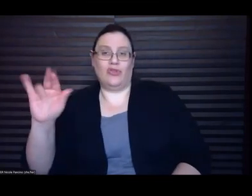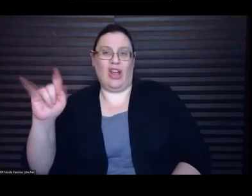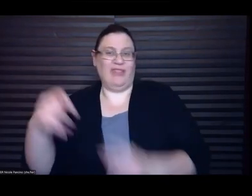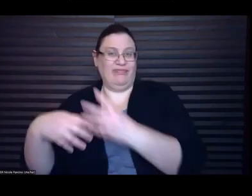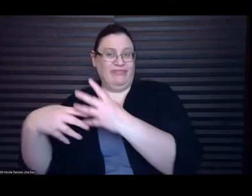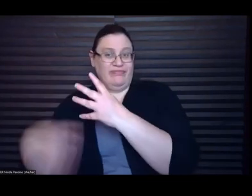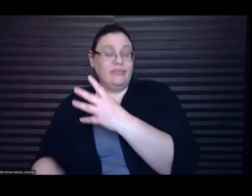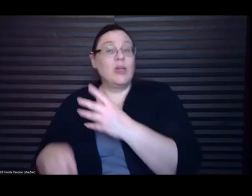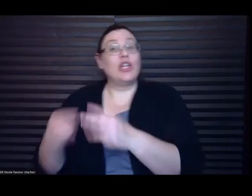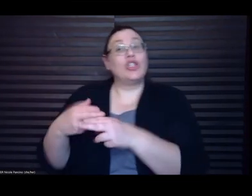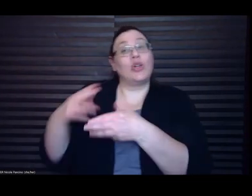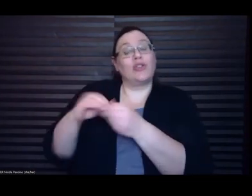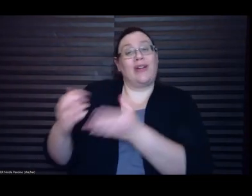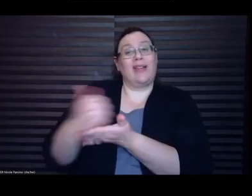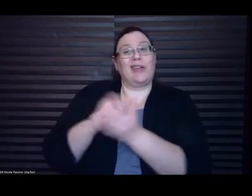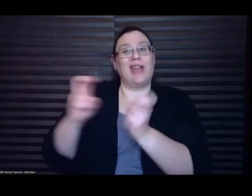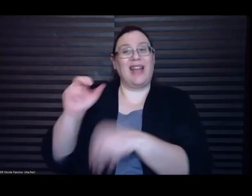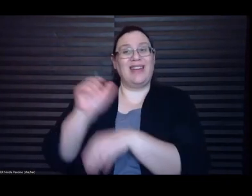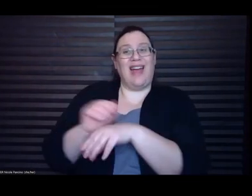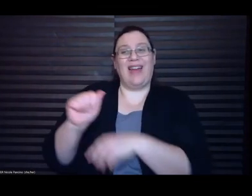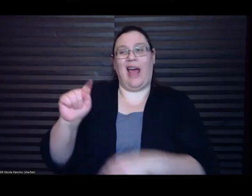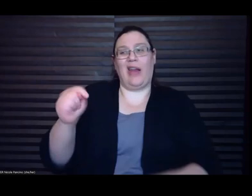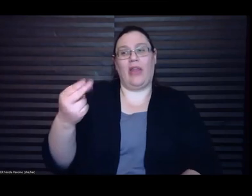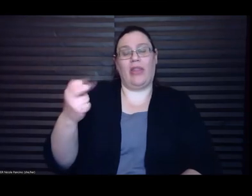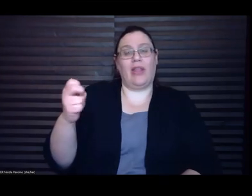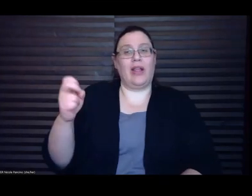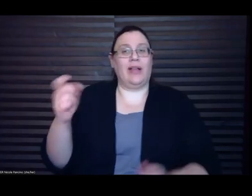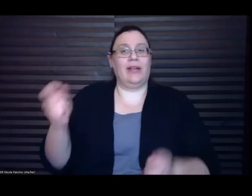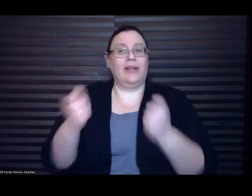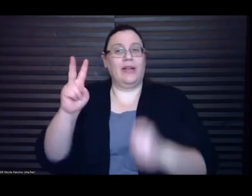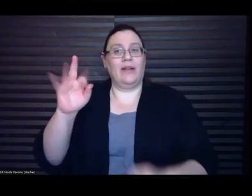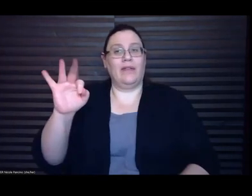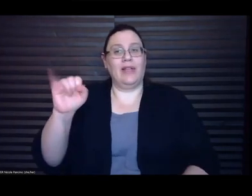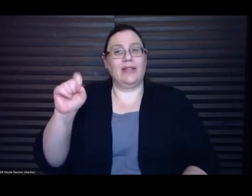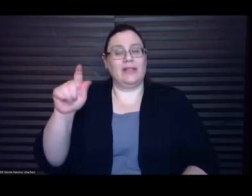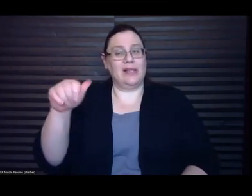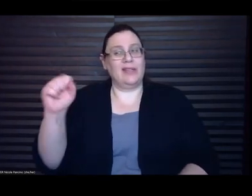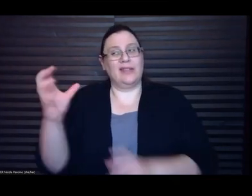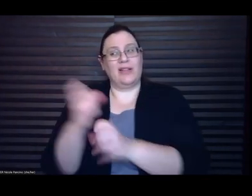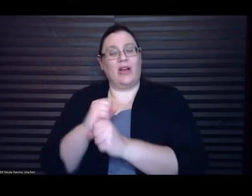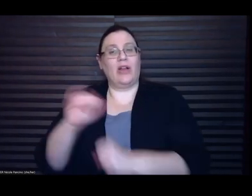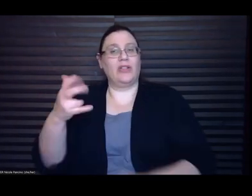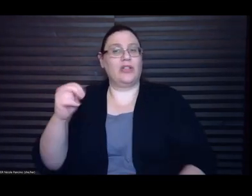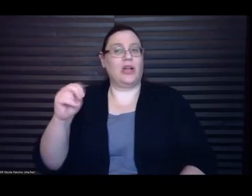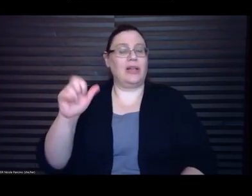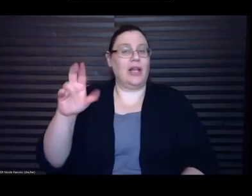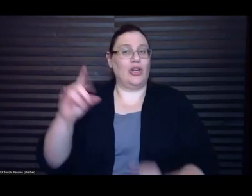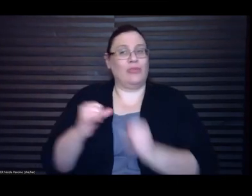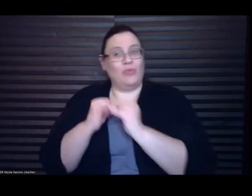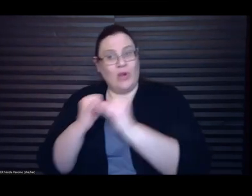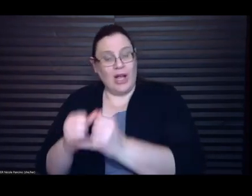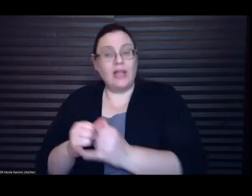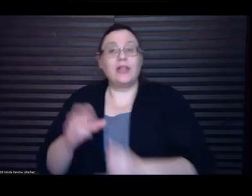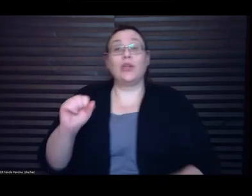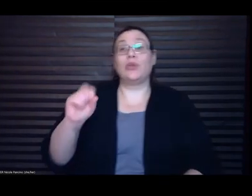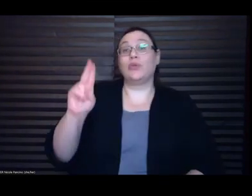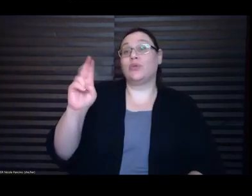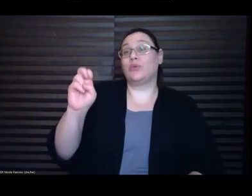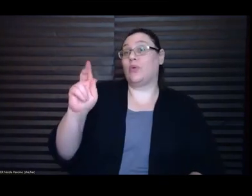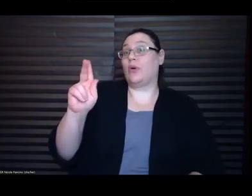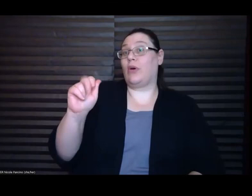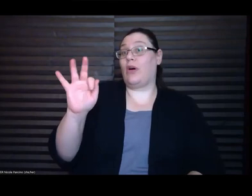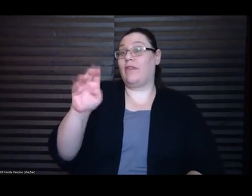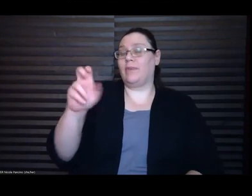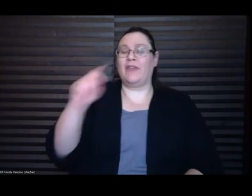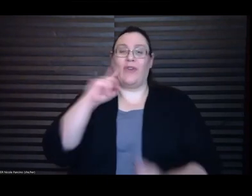John Leonard Prize for the National Book Credit Circle, the Sue Kaufman Prize for First Fiction from the American Academy of Arts and Letters, a